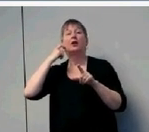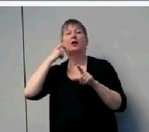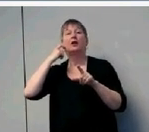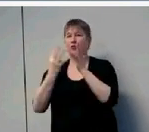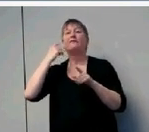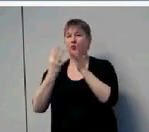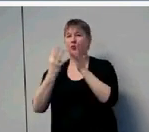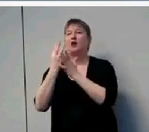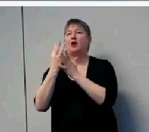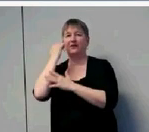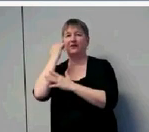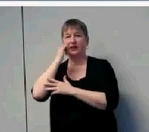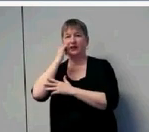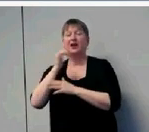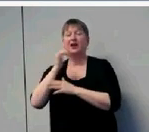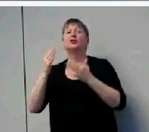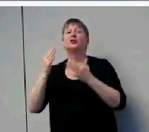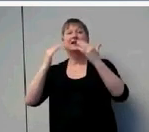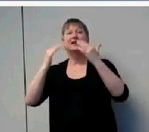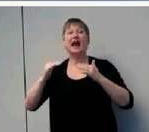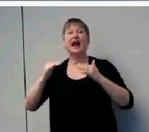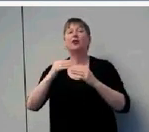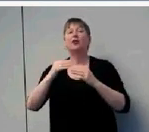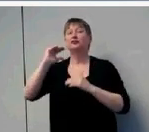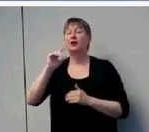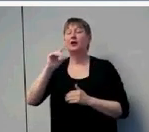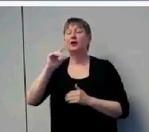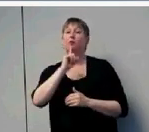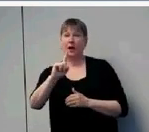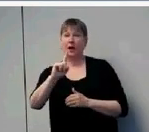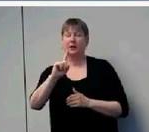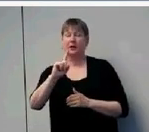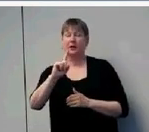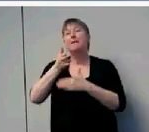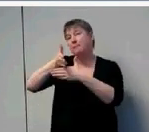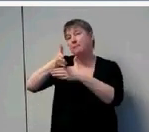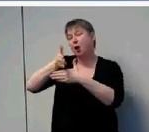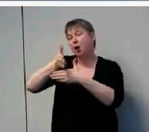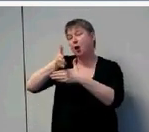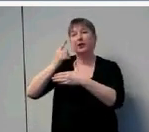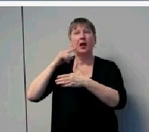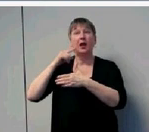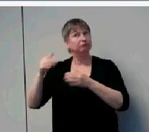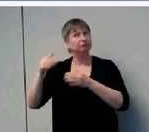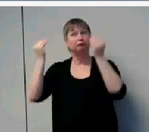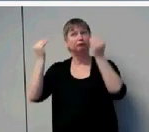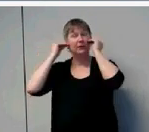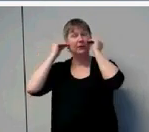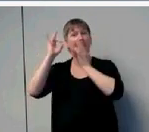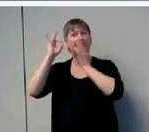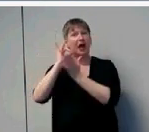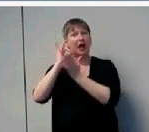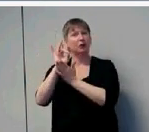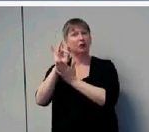Then there was a 12-month-old with moderate hearing loss who was wearing it eight hours a day. And here you see a different